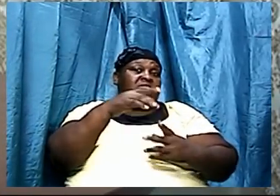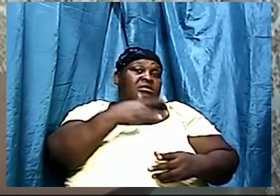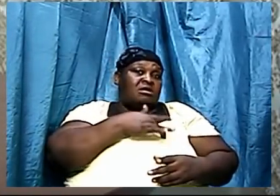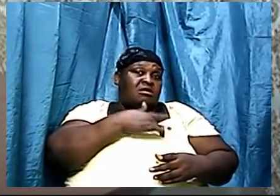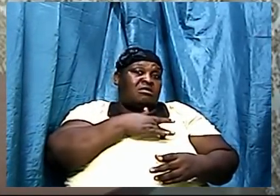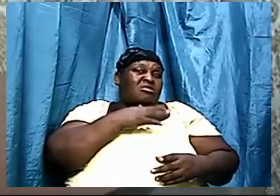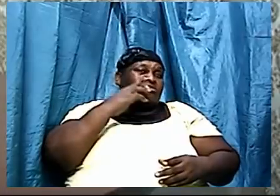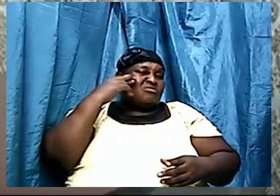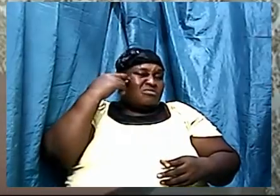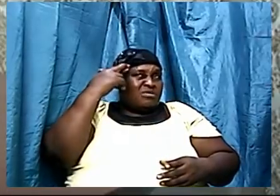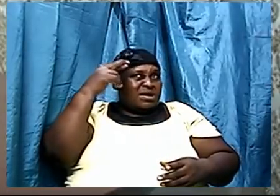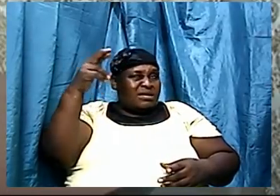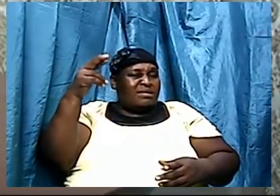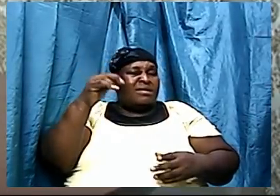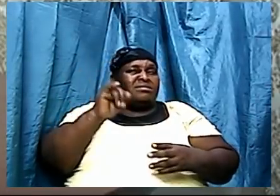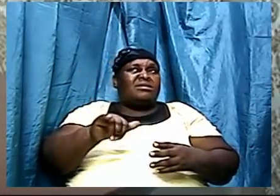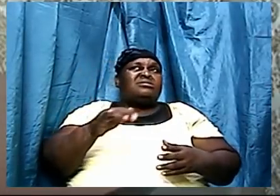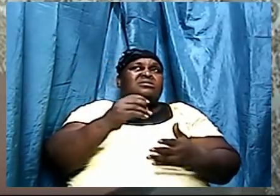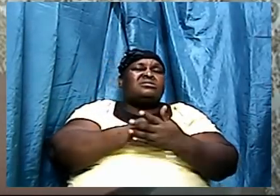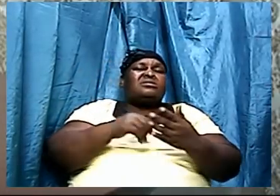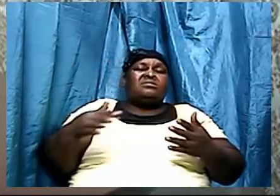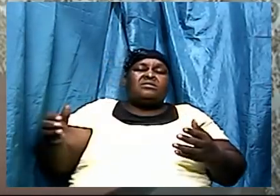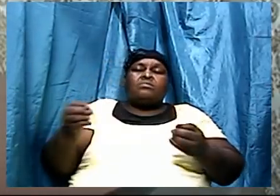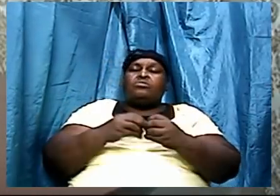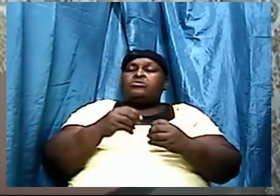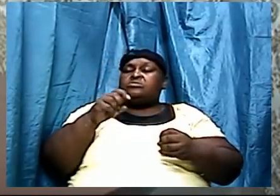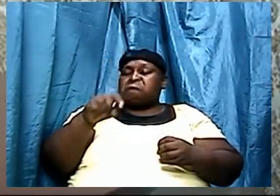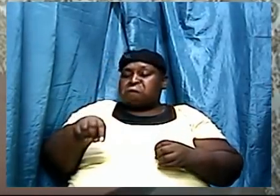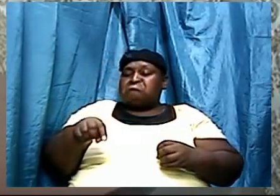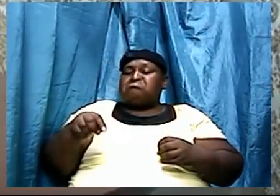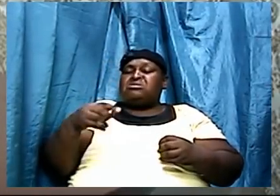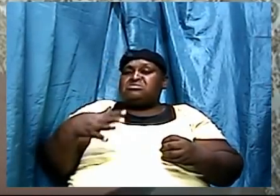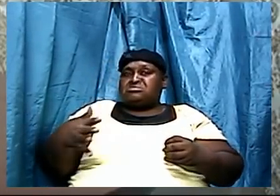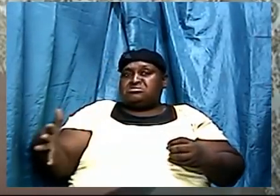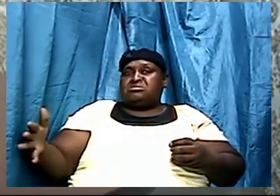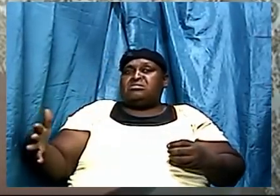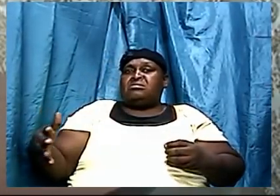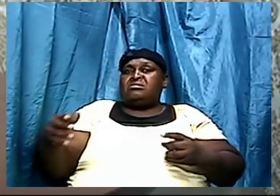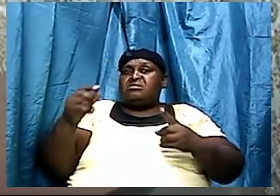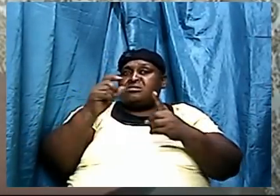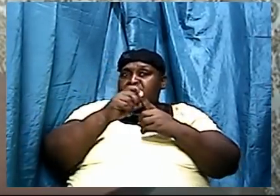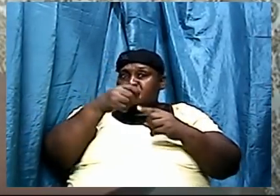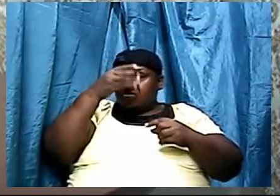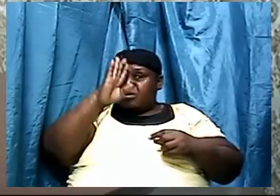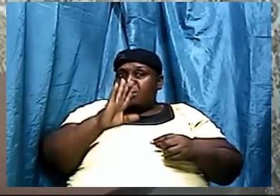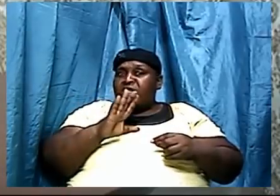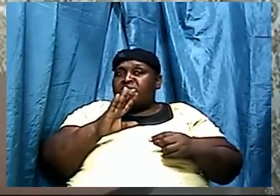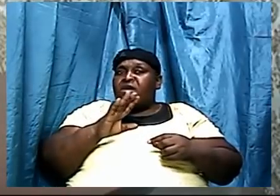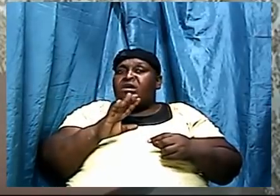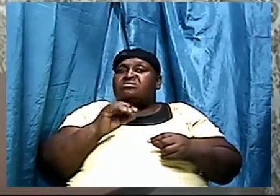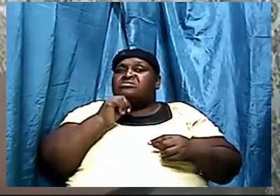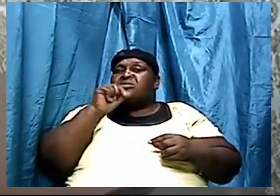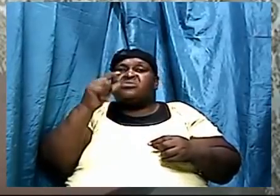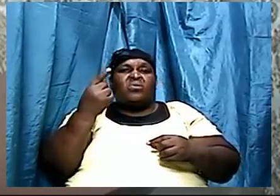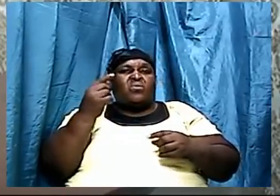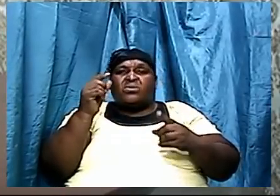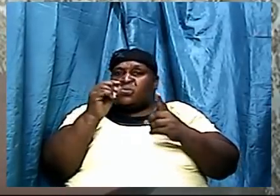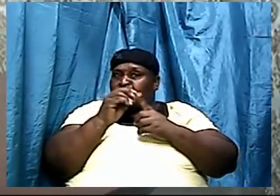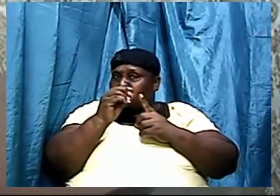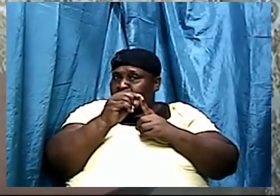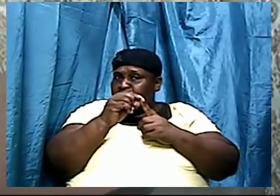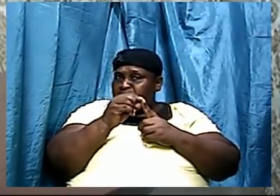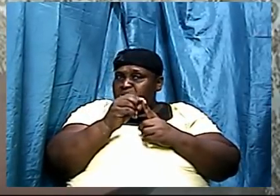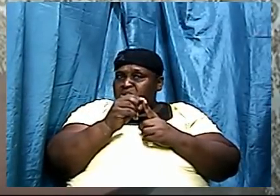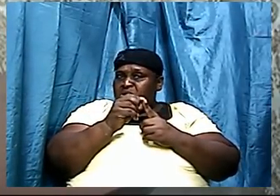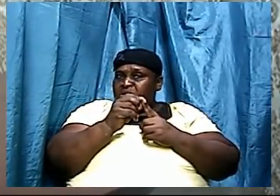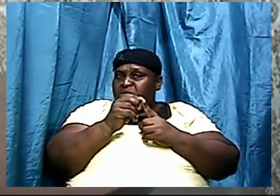there was something more to this thing you see the word of God is not just mere words you know the Bible said